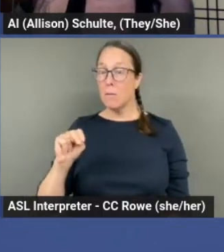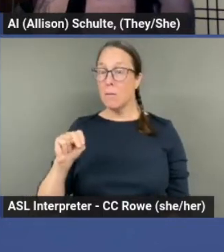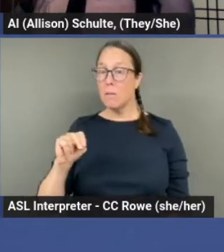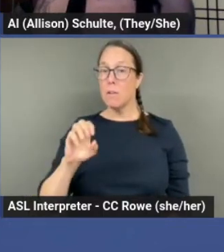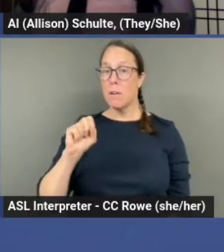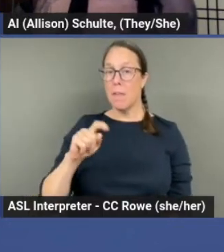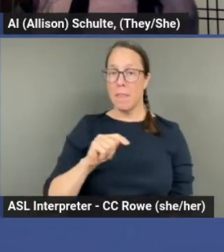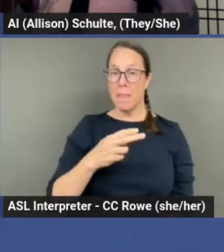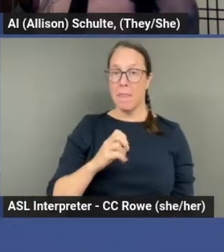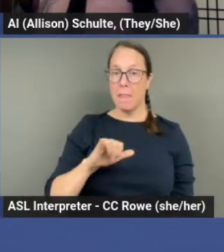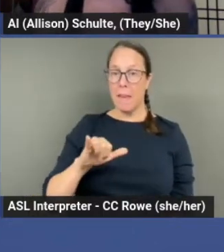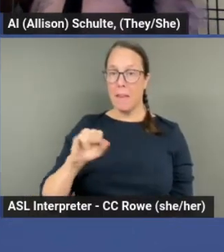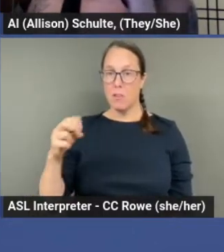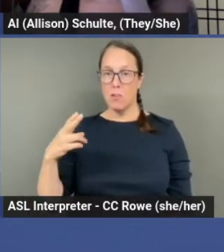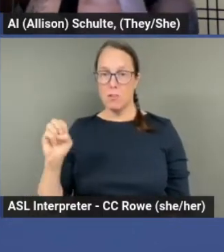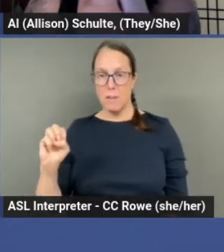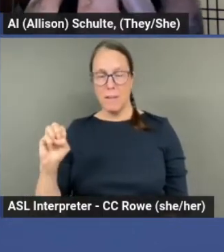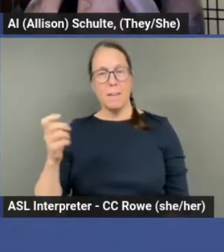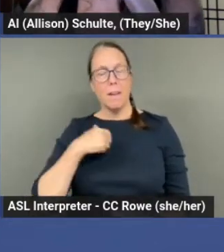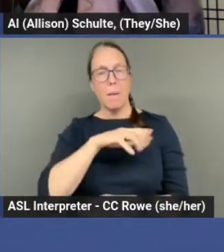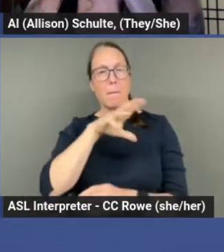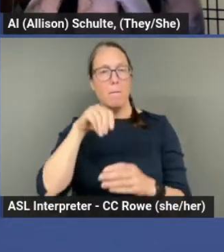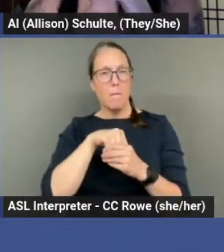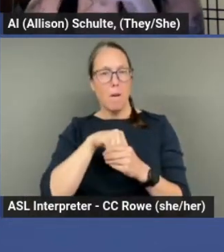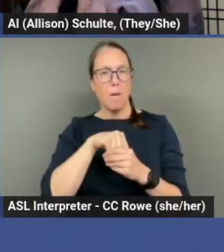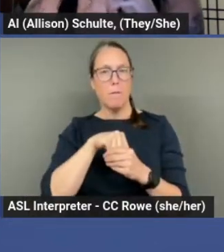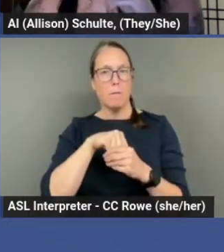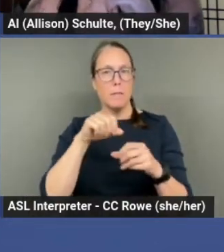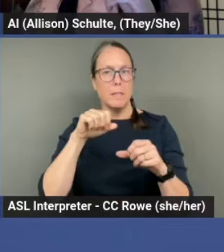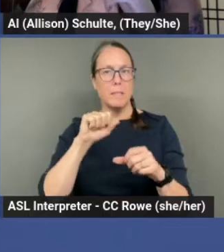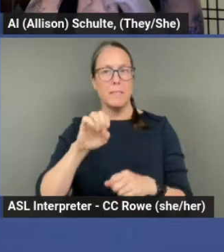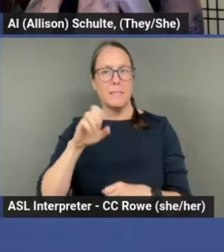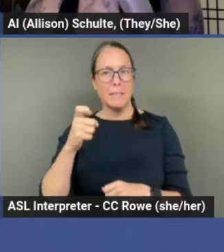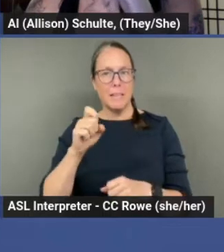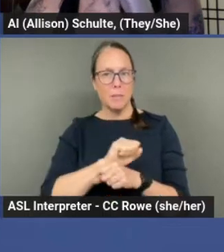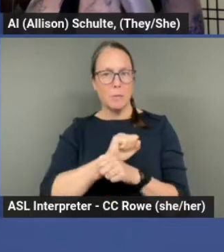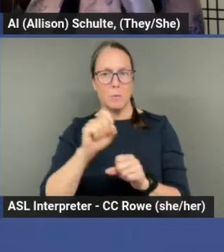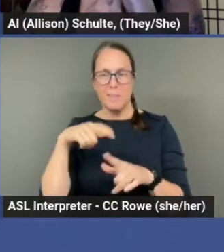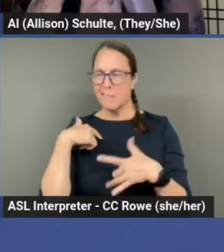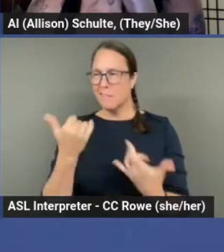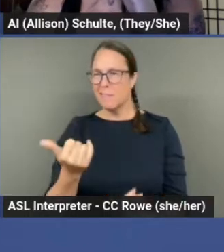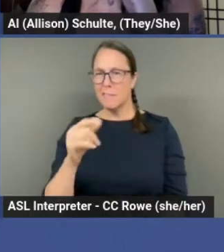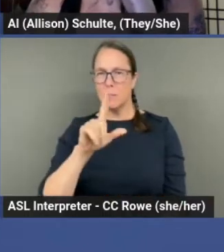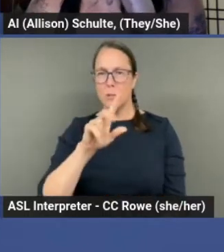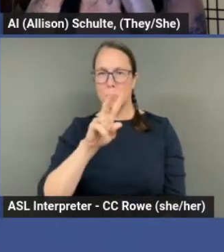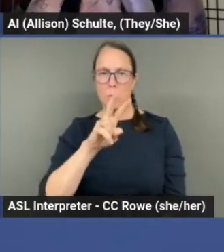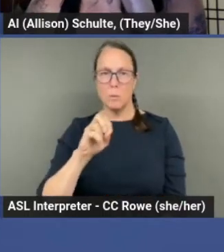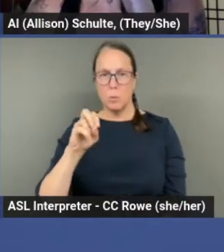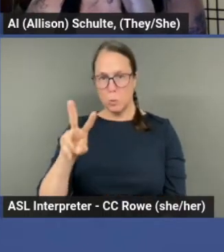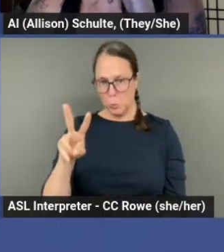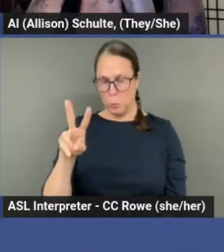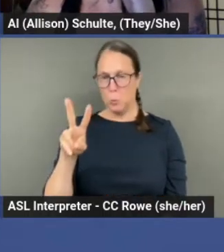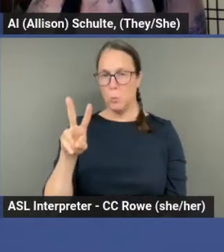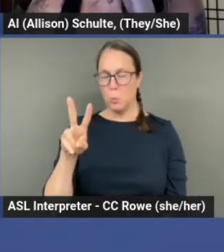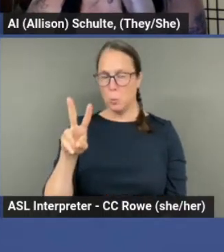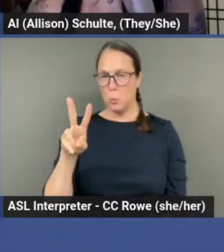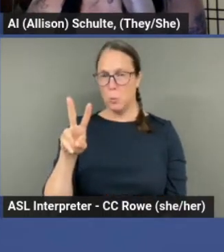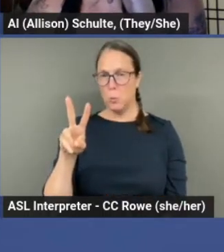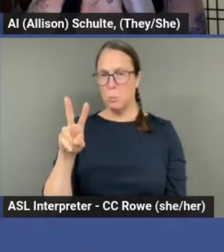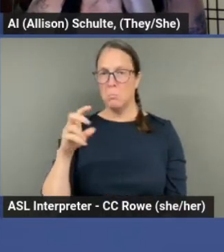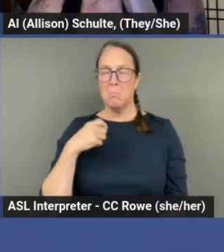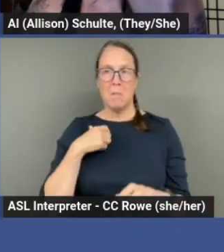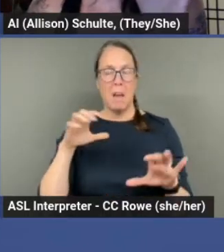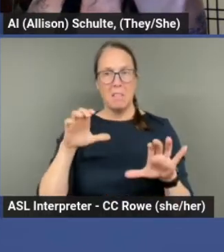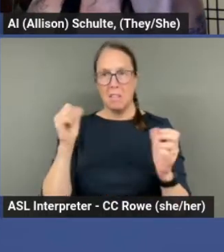and I have been in sex works, in and out of sex work since 2002. I have done everything